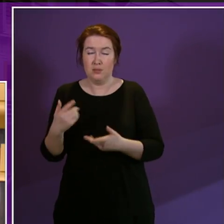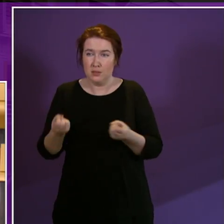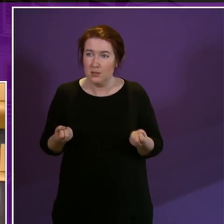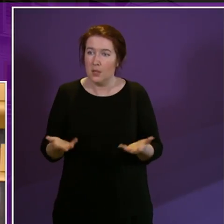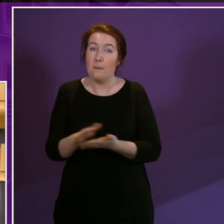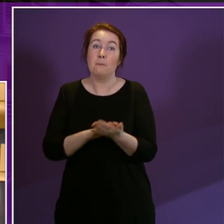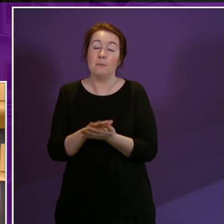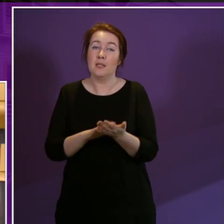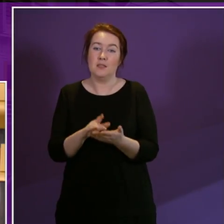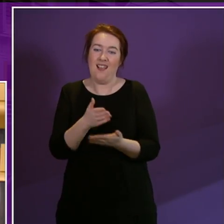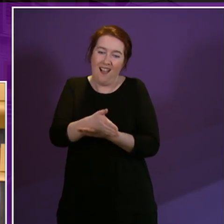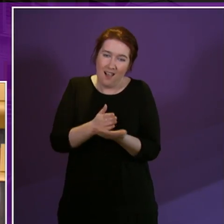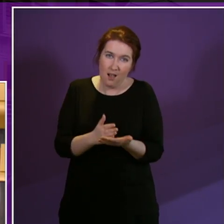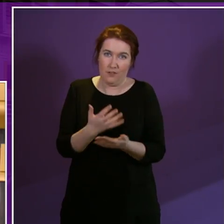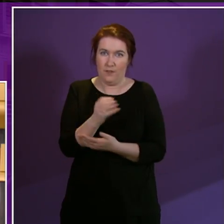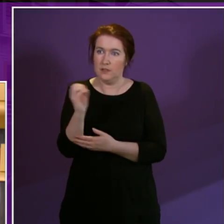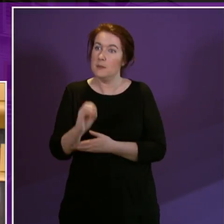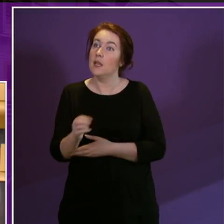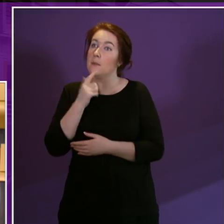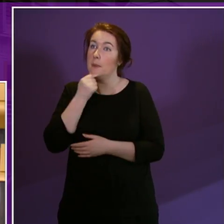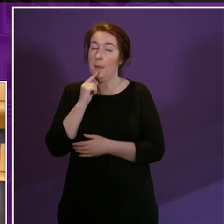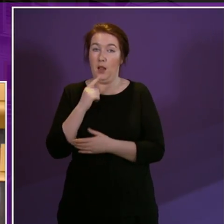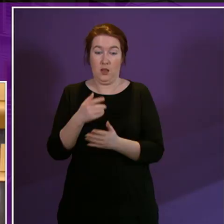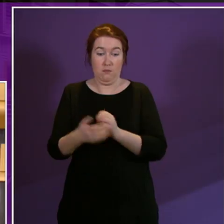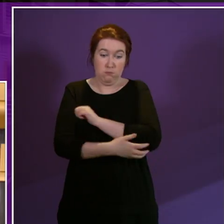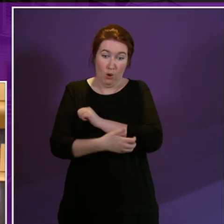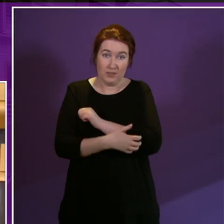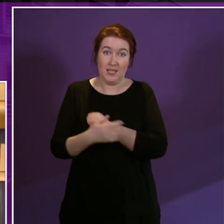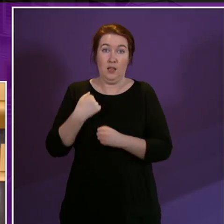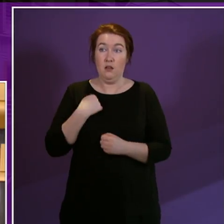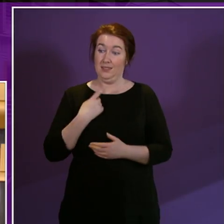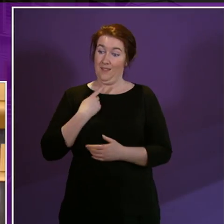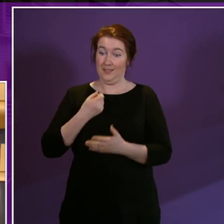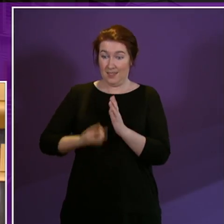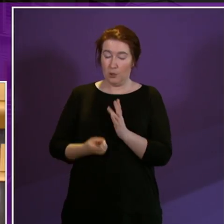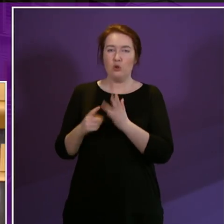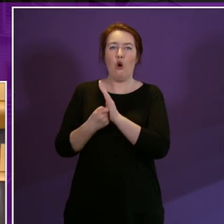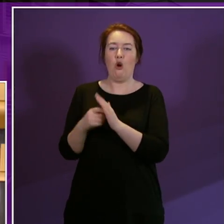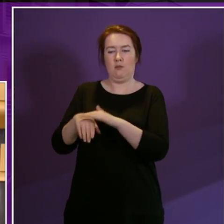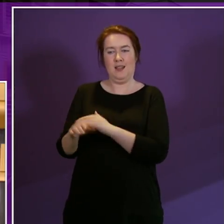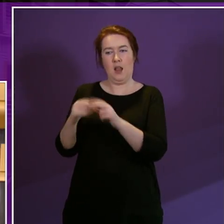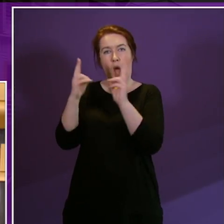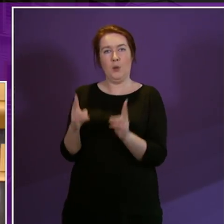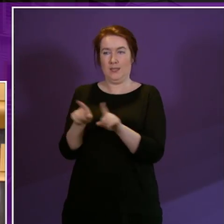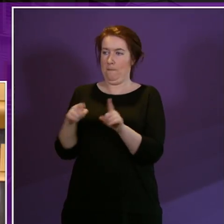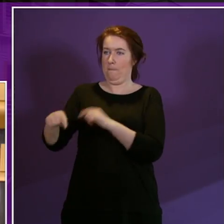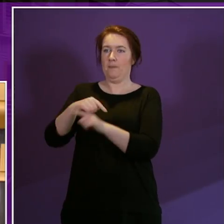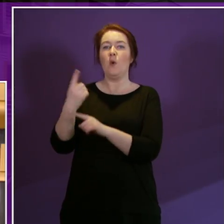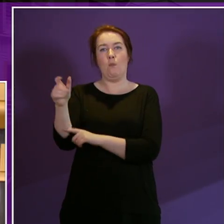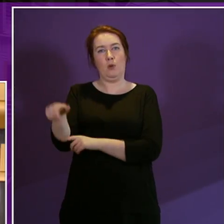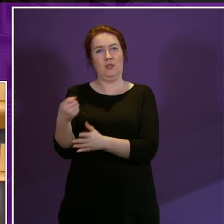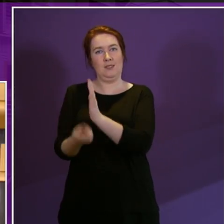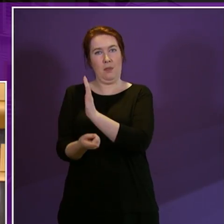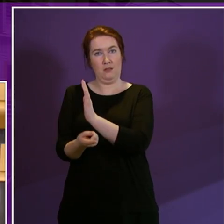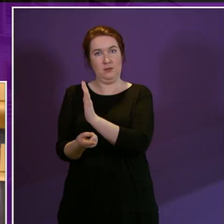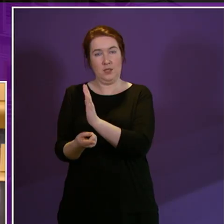are either themselves disabled or are living with a disabled person in their household. The Disability Alliance has gotten built on